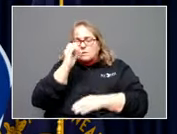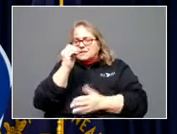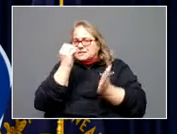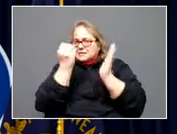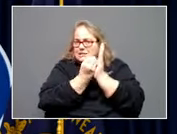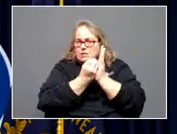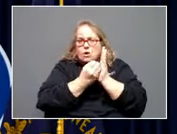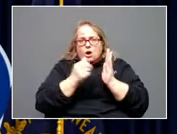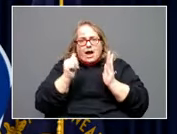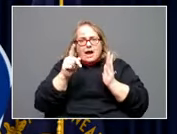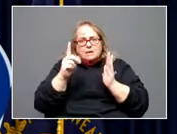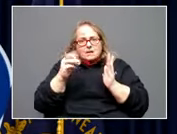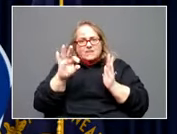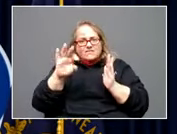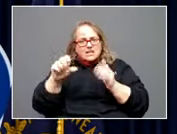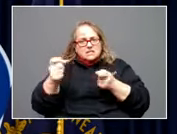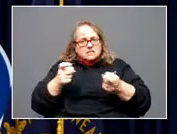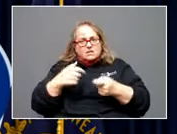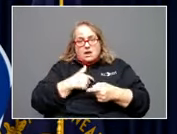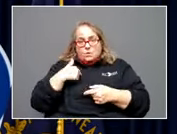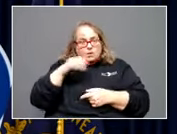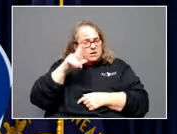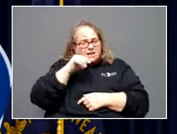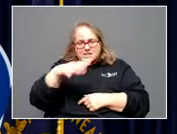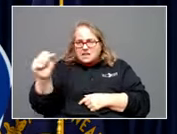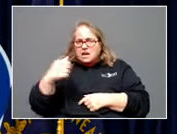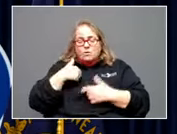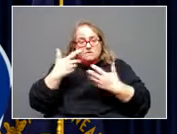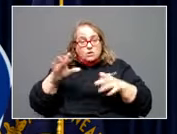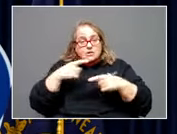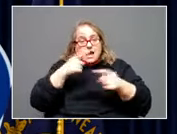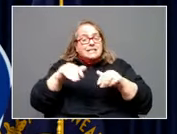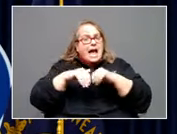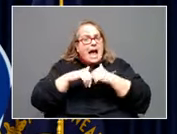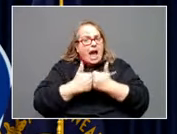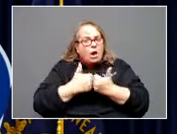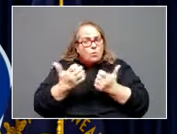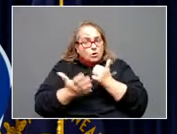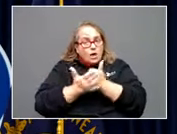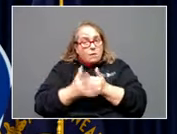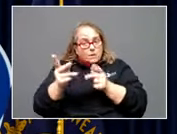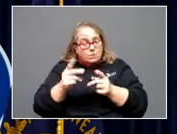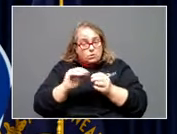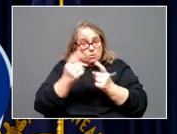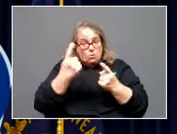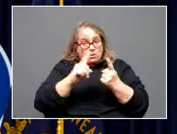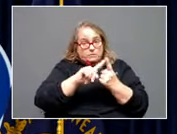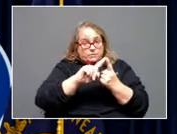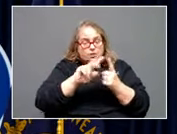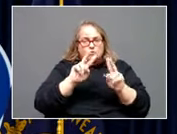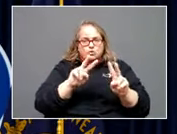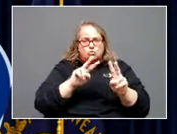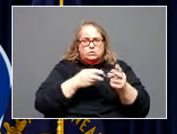fees. We've announced the first two pieces of how we want to help people. Number one is funeral expenses, and number